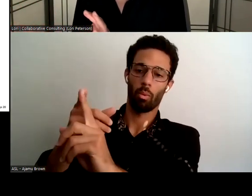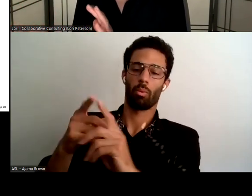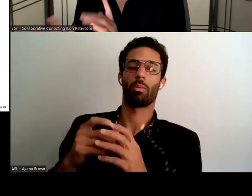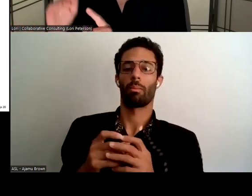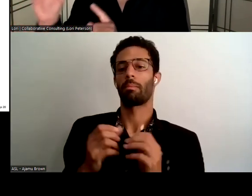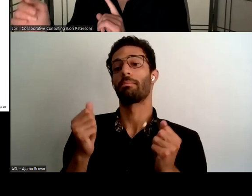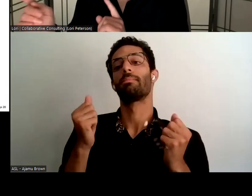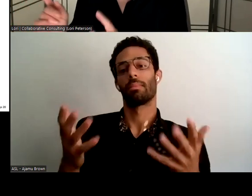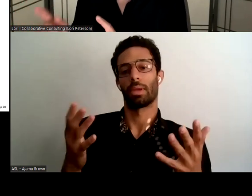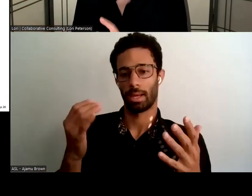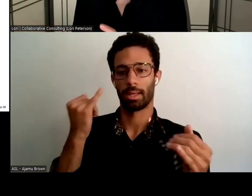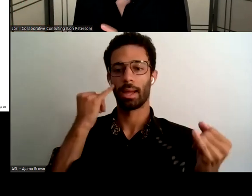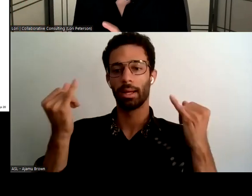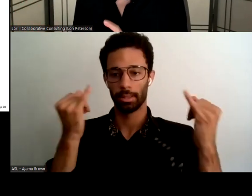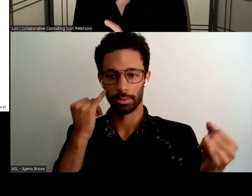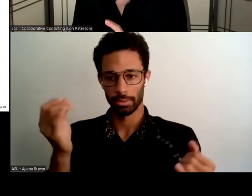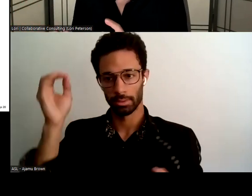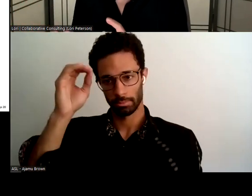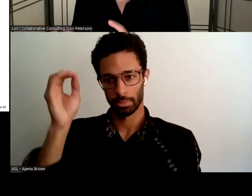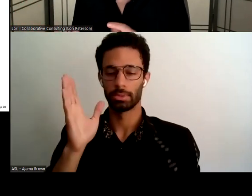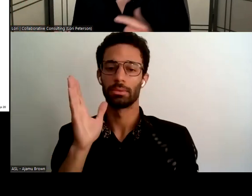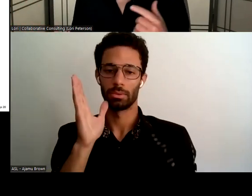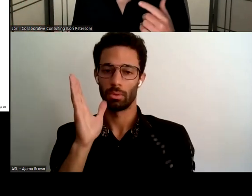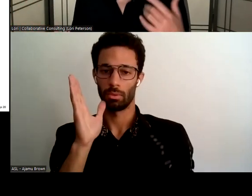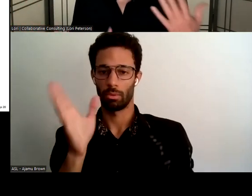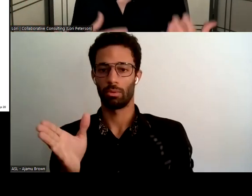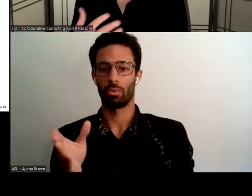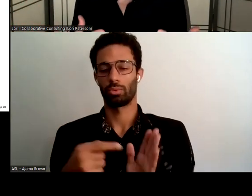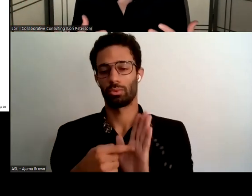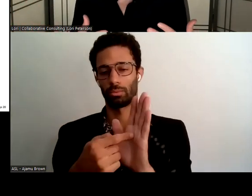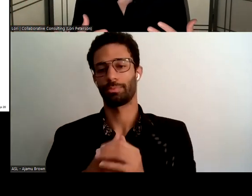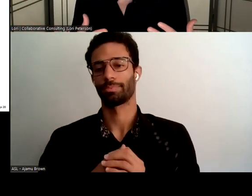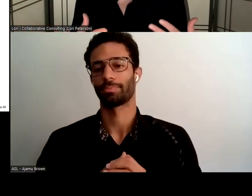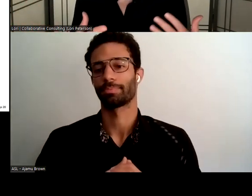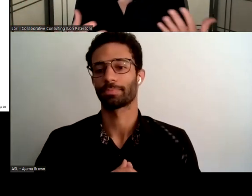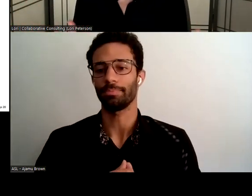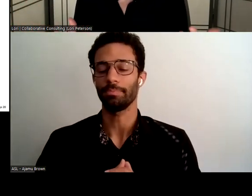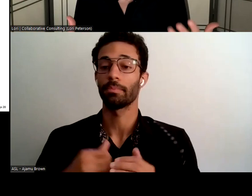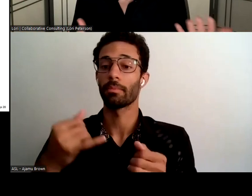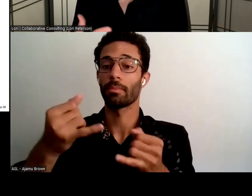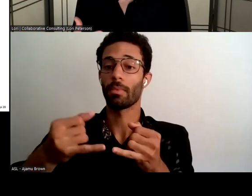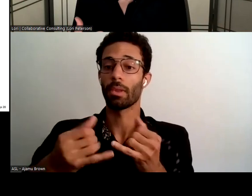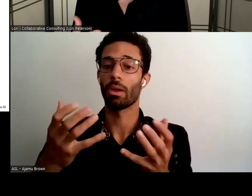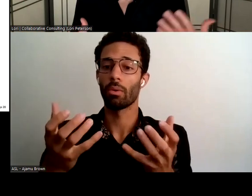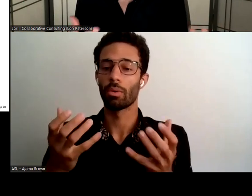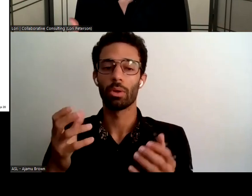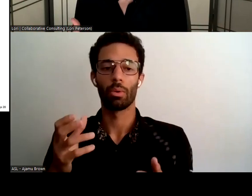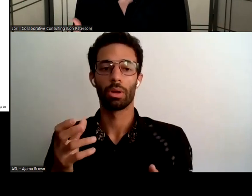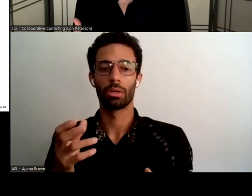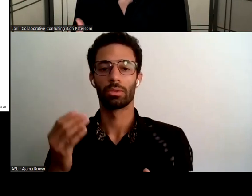way which are going to hear in a moment from aaron and then we wanted to hear from the triple a's priority